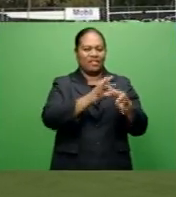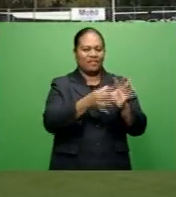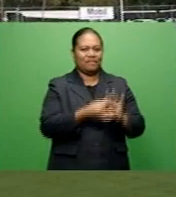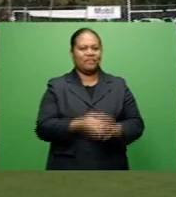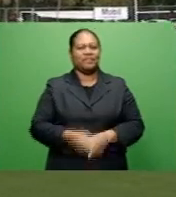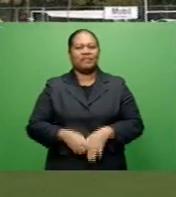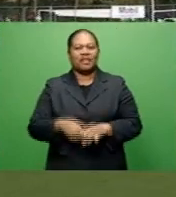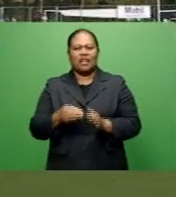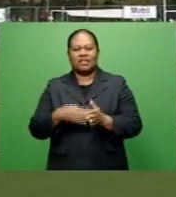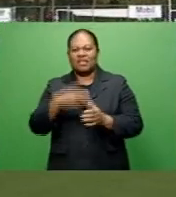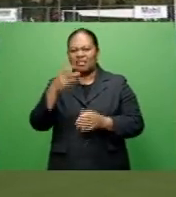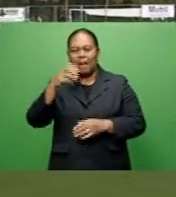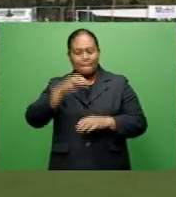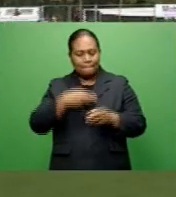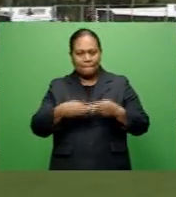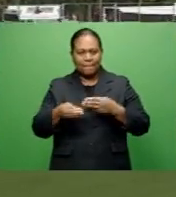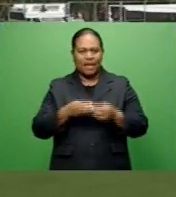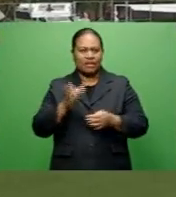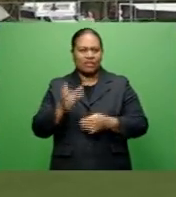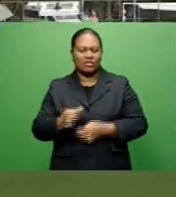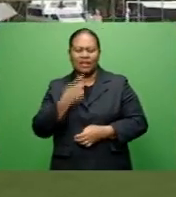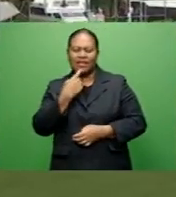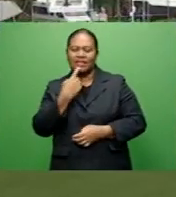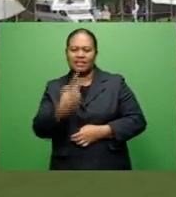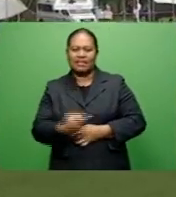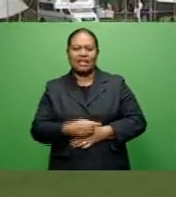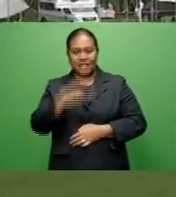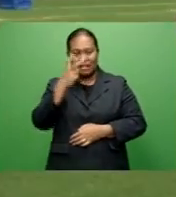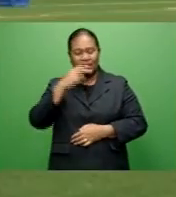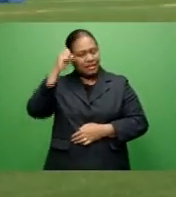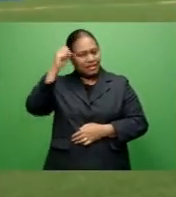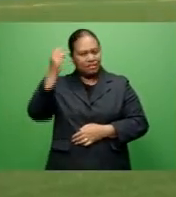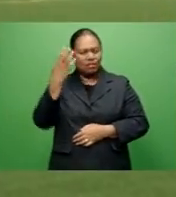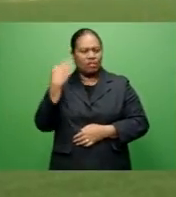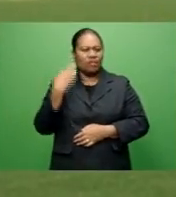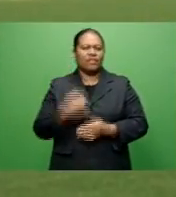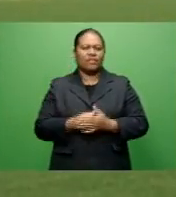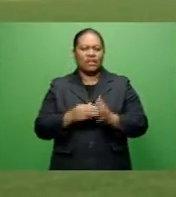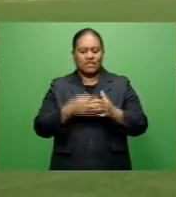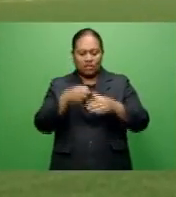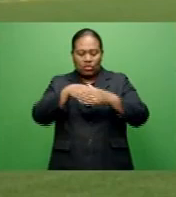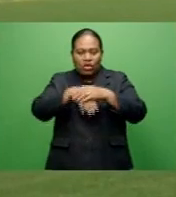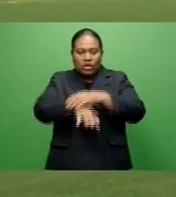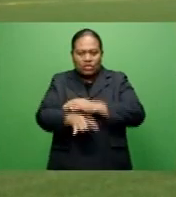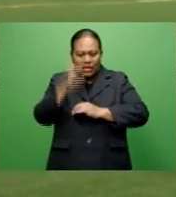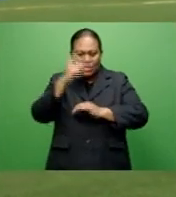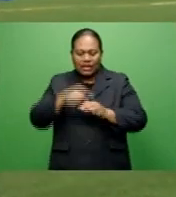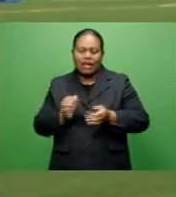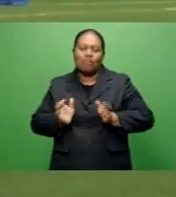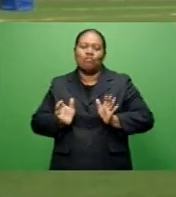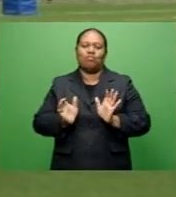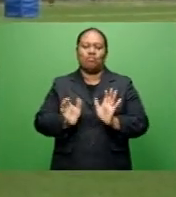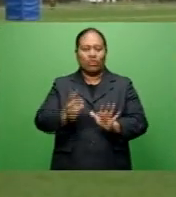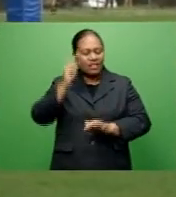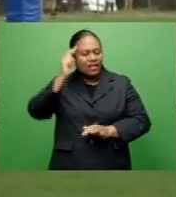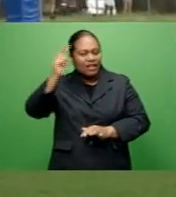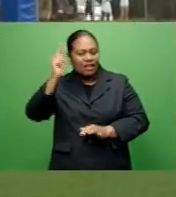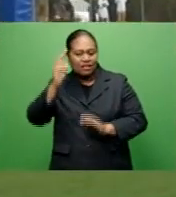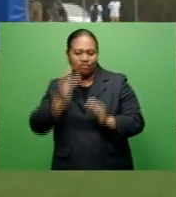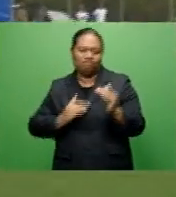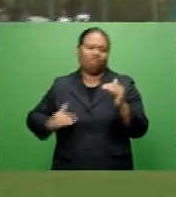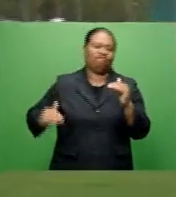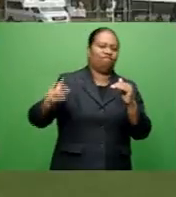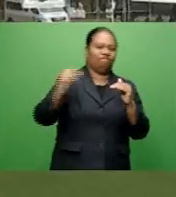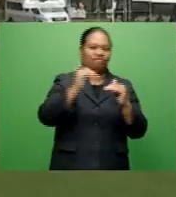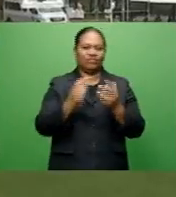National Sevens manager Rob Kovesi says competition from grassroots teams will push national players to another level. They've been